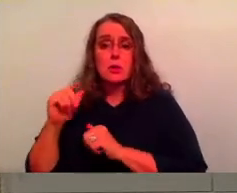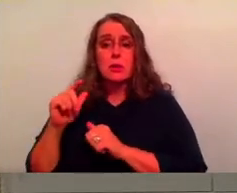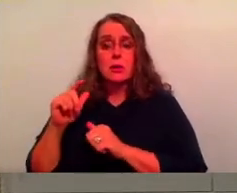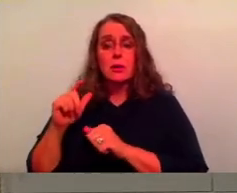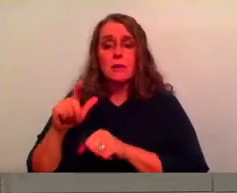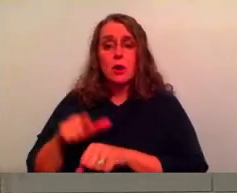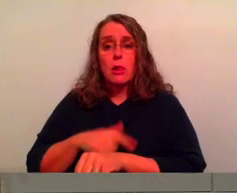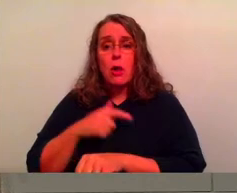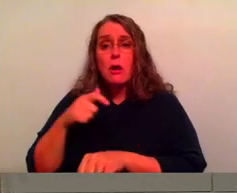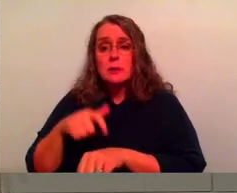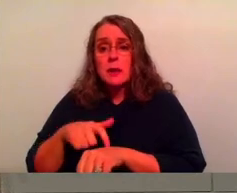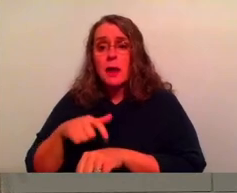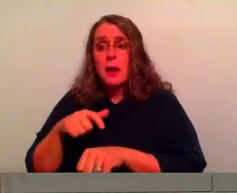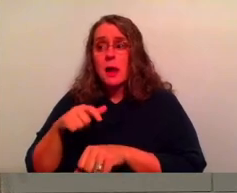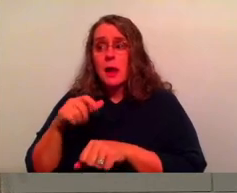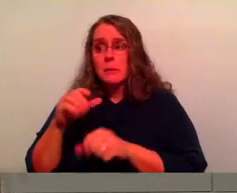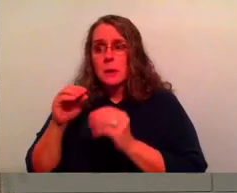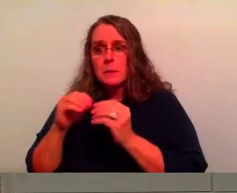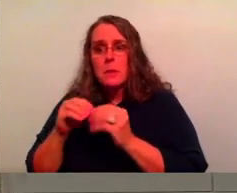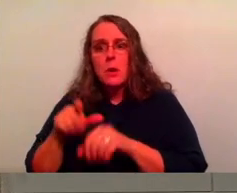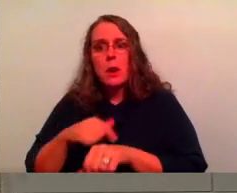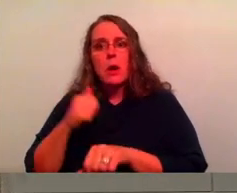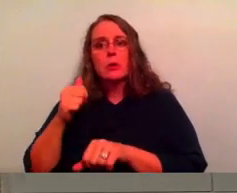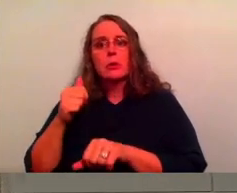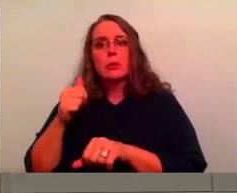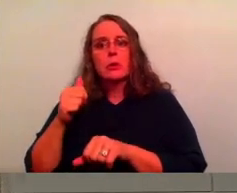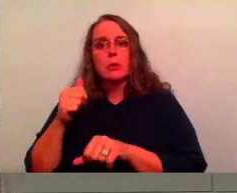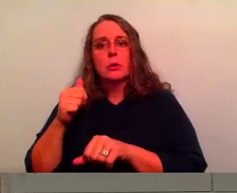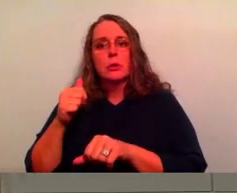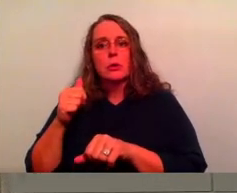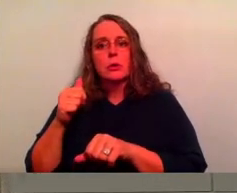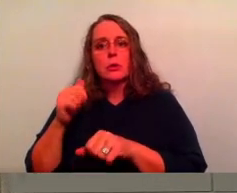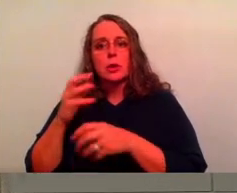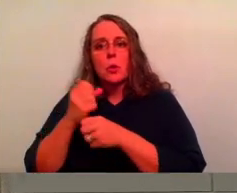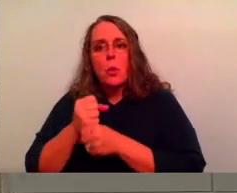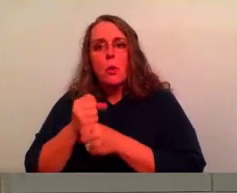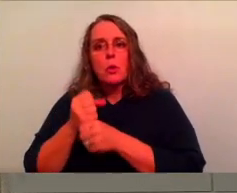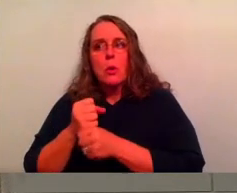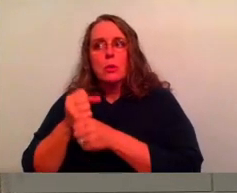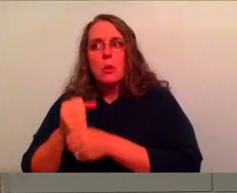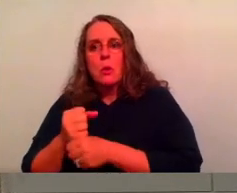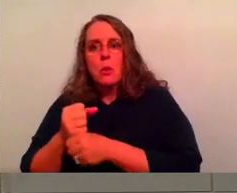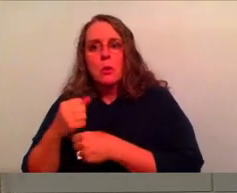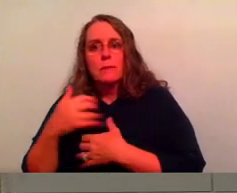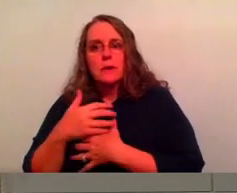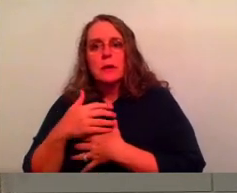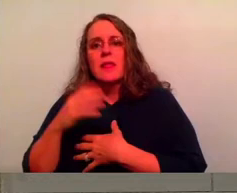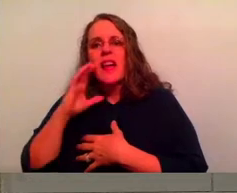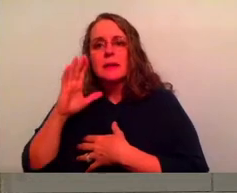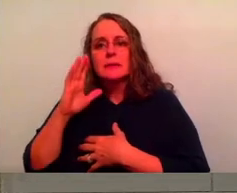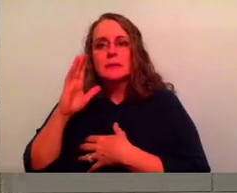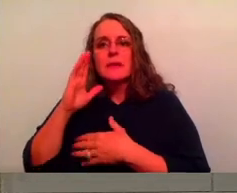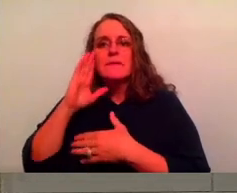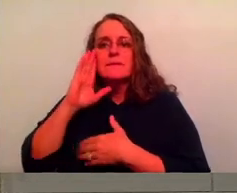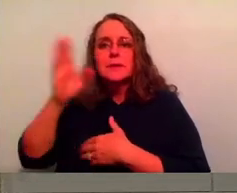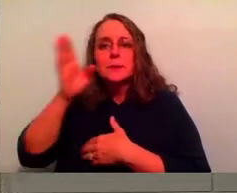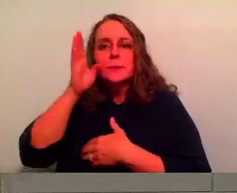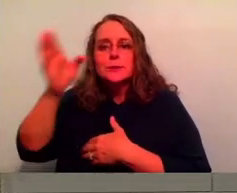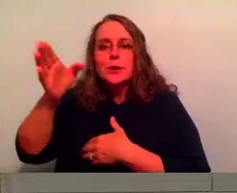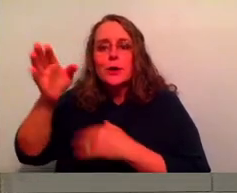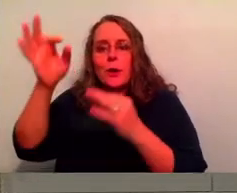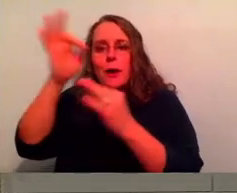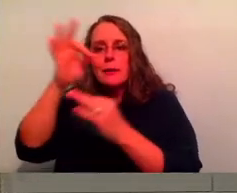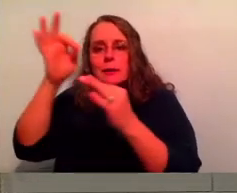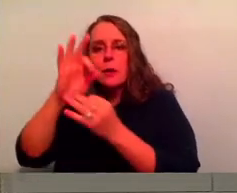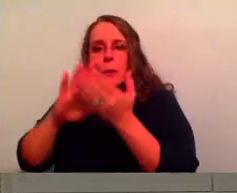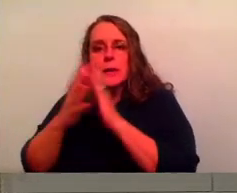or the longer you do that, the more scary the unknown becomes. Yeah. You know what I'm talking about? It's like you, if, if you've sat in a